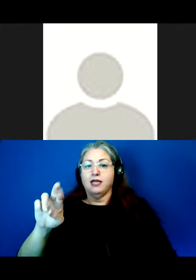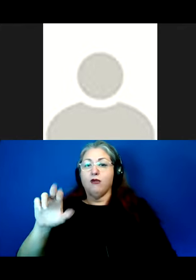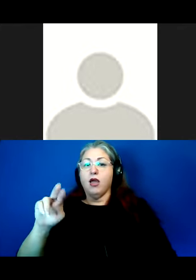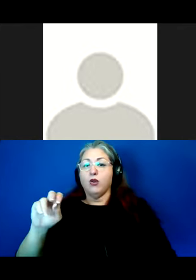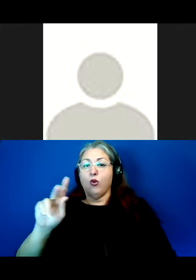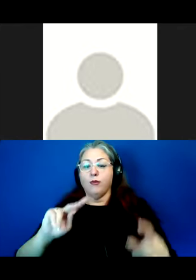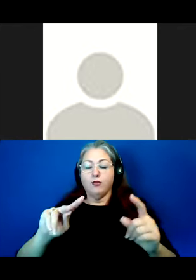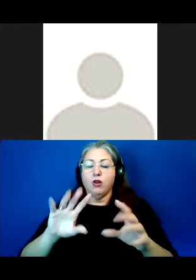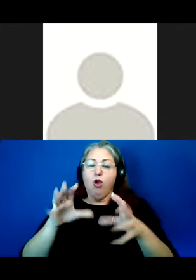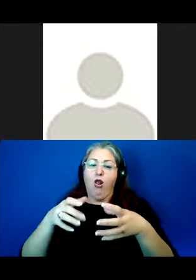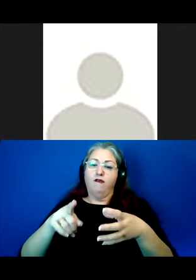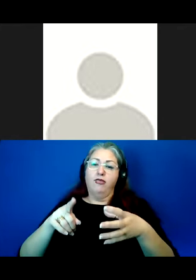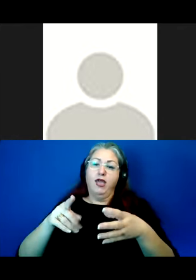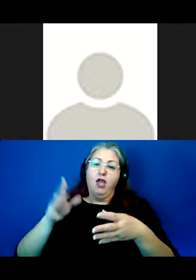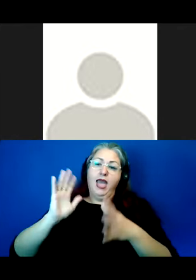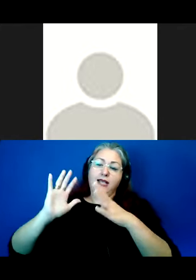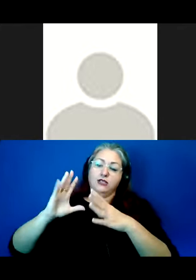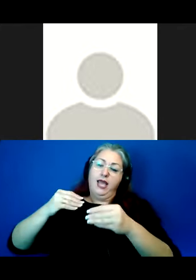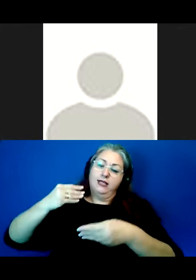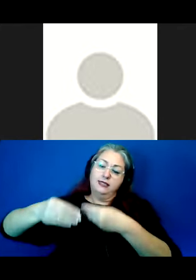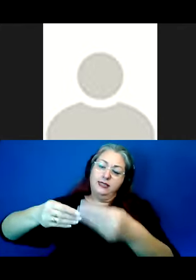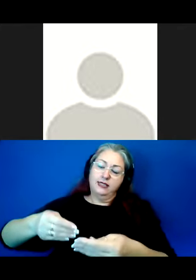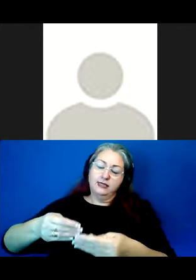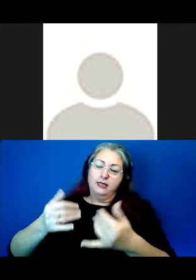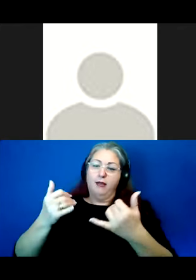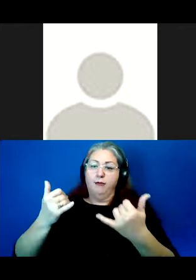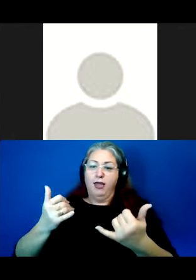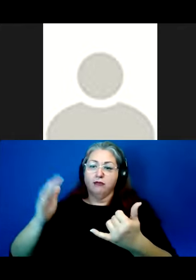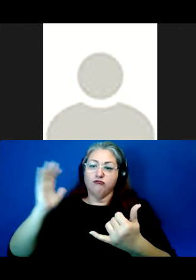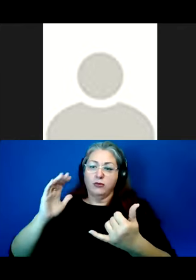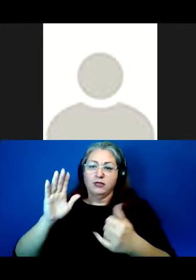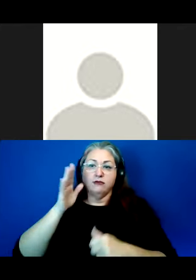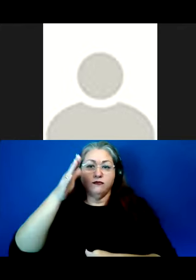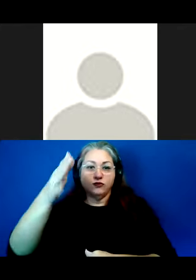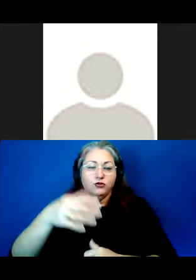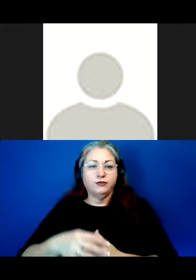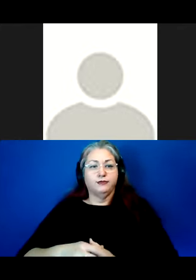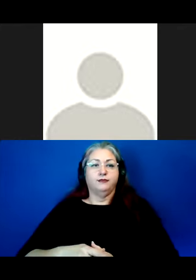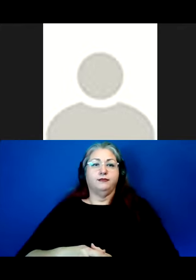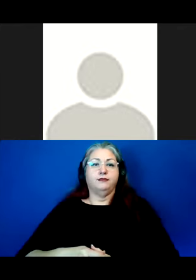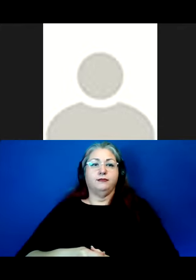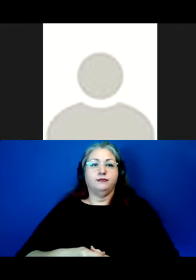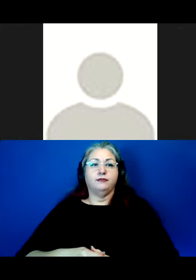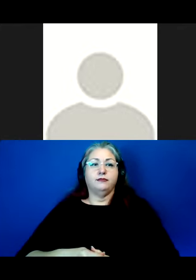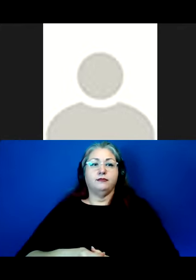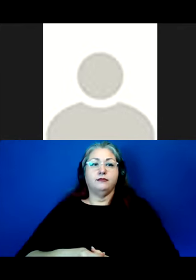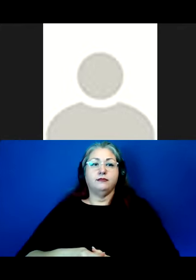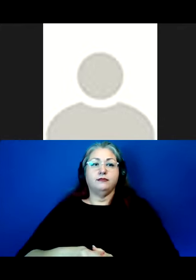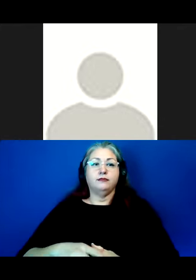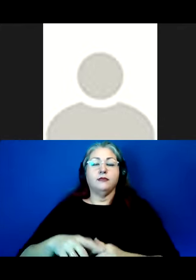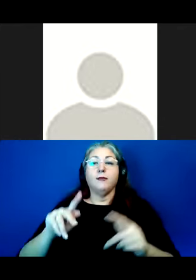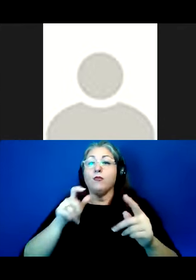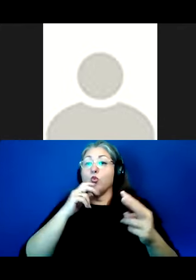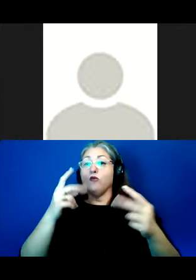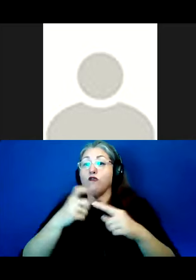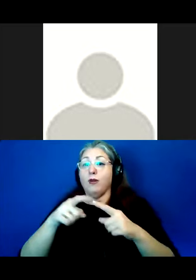To any viewers of this talk who